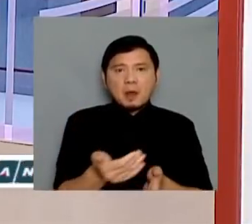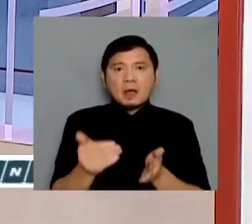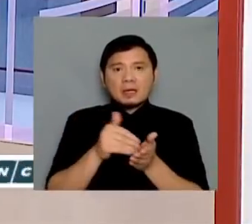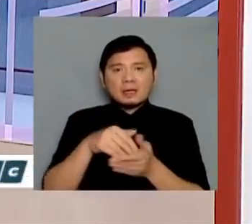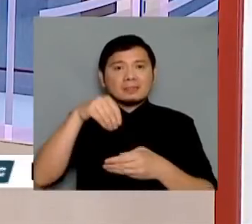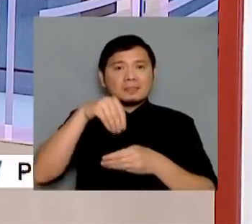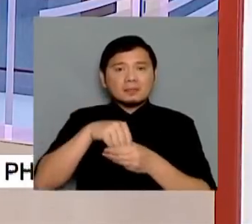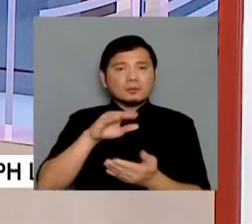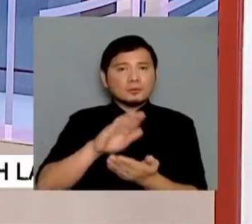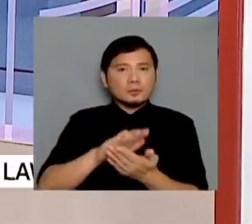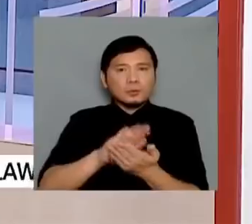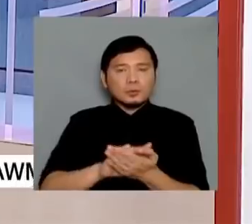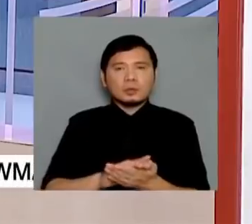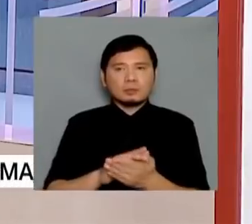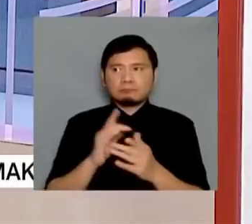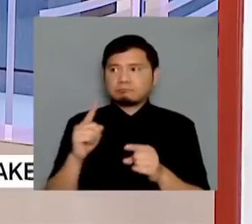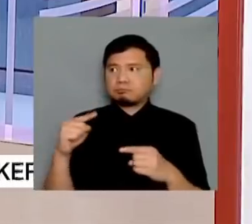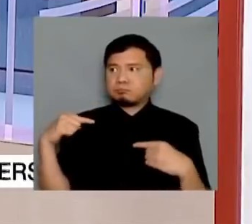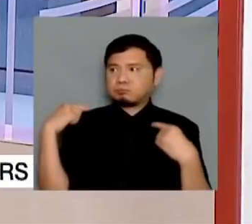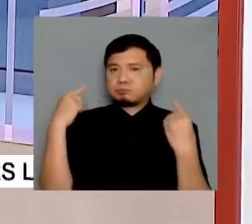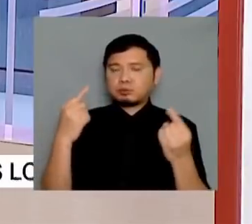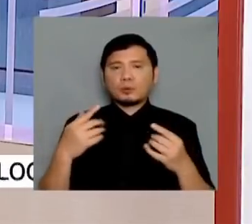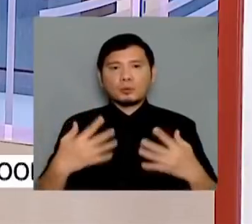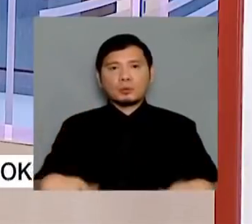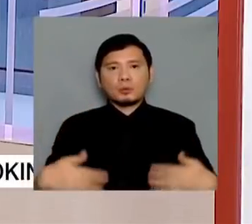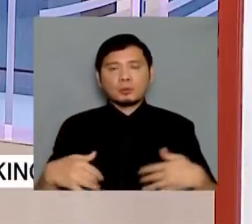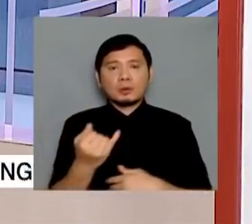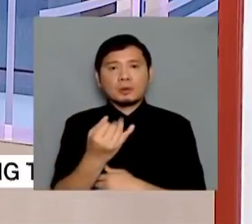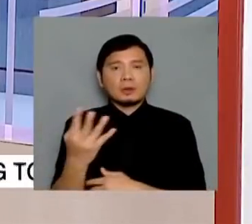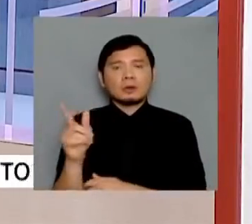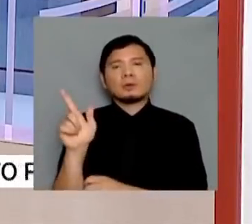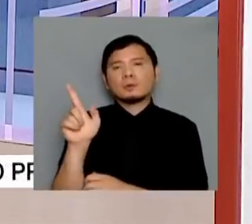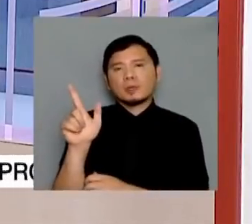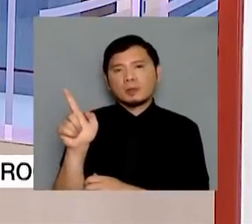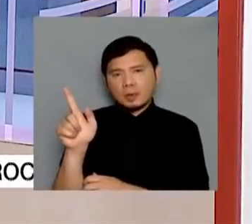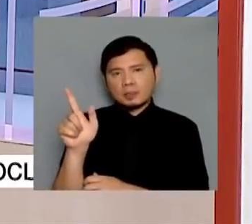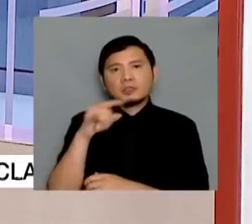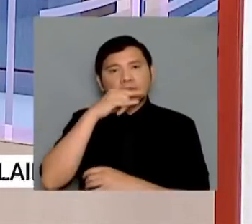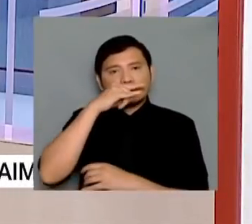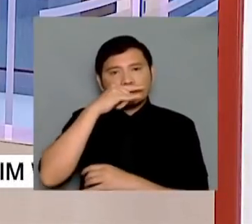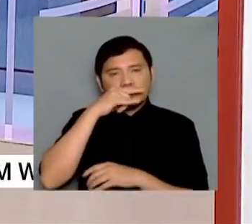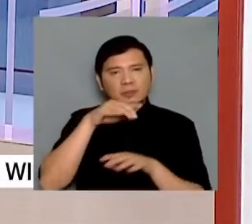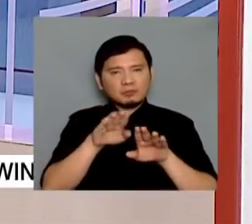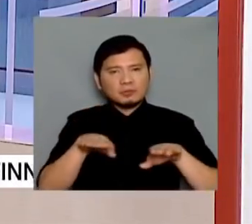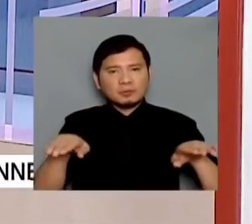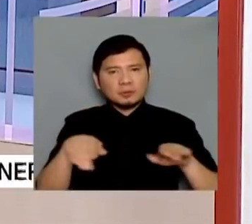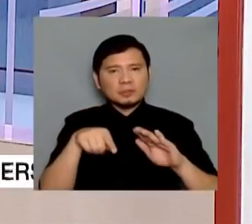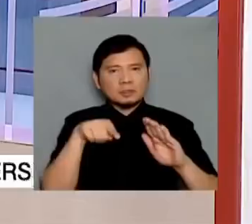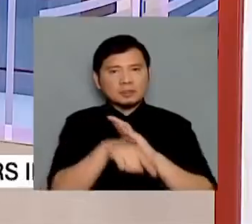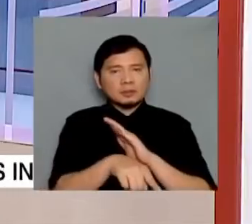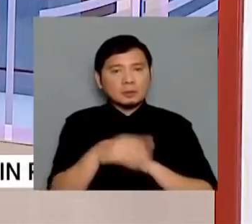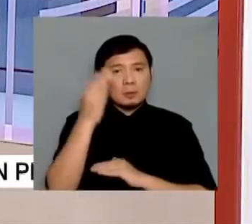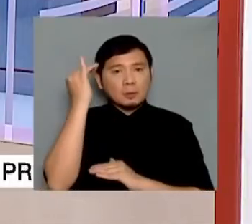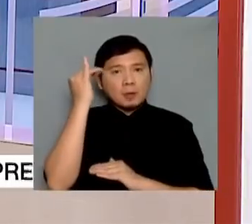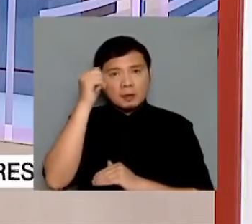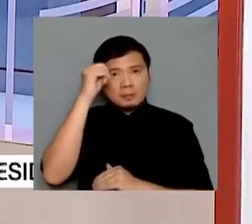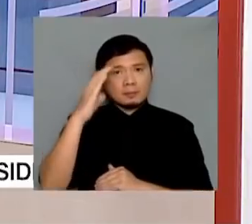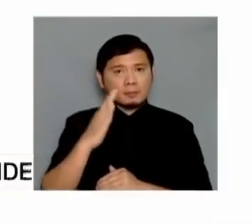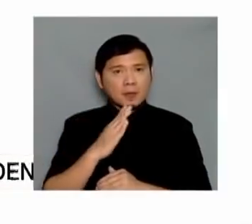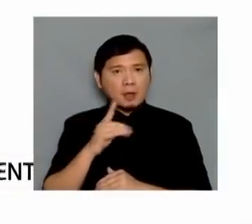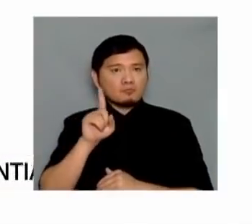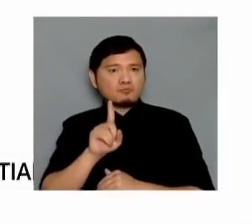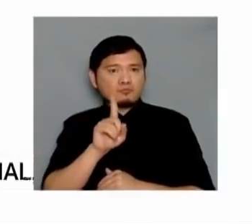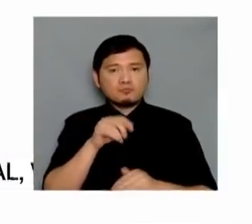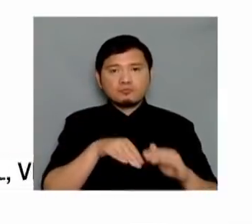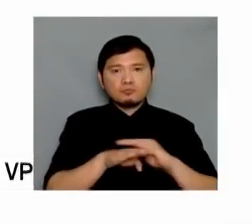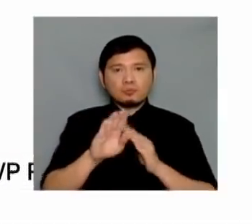least 21 killed, most of them children, after a gunman opened fire at an elementary school in Texas. ABS-Events North America Bureau